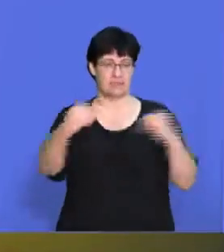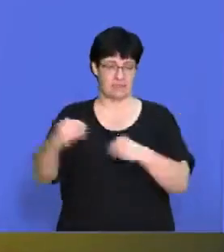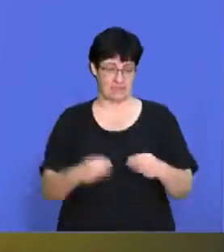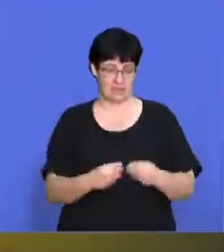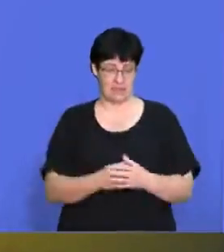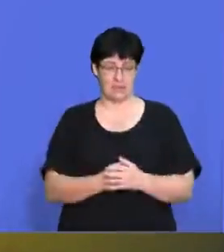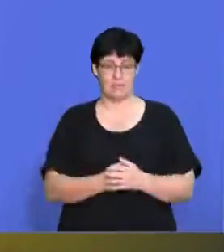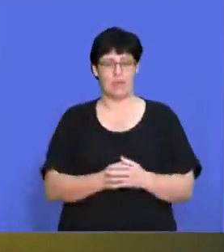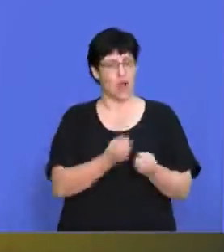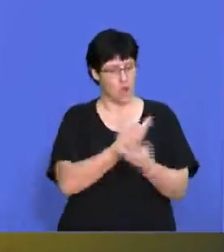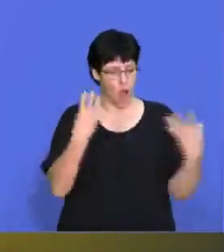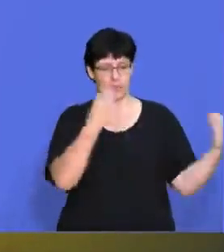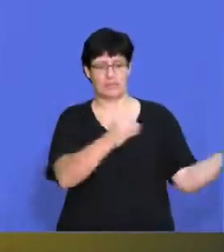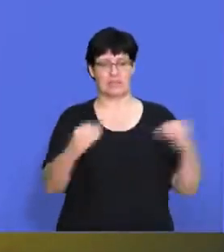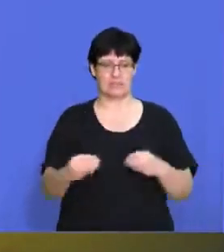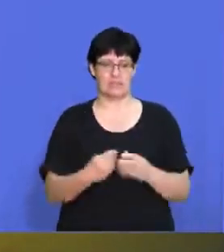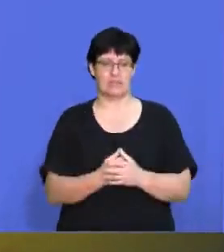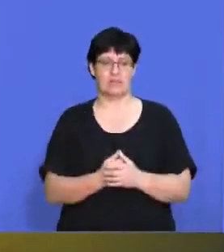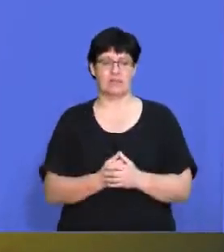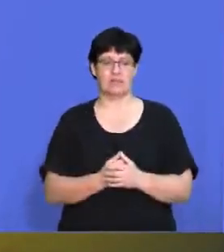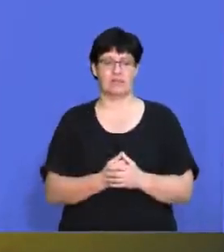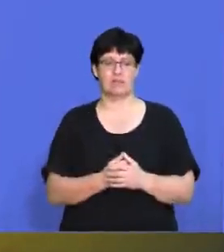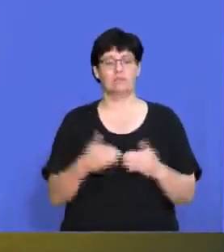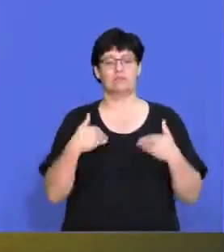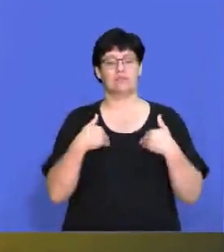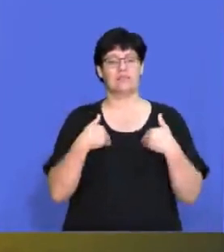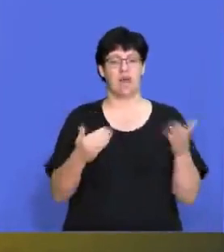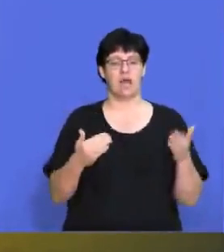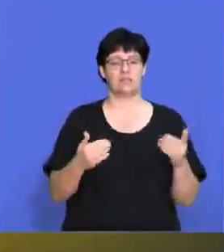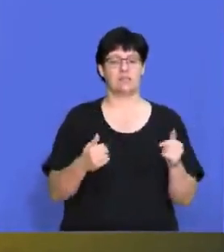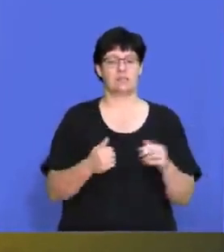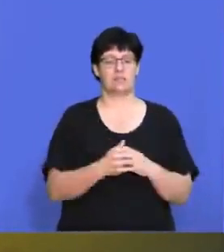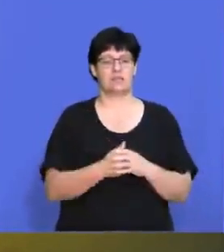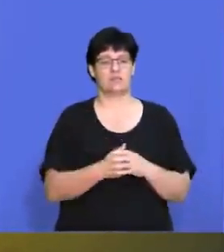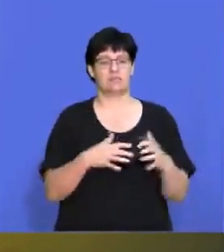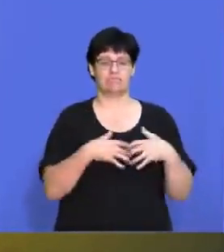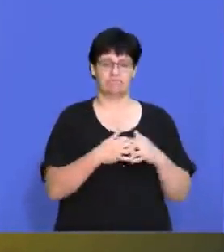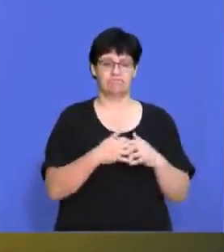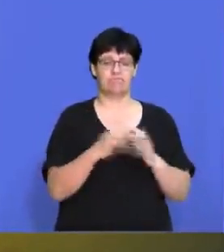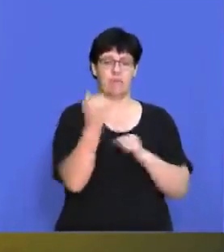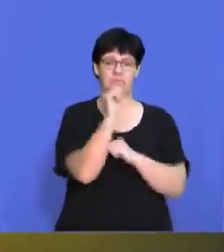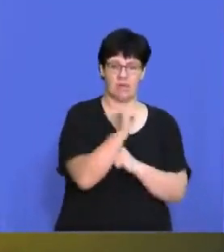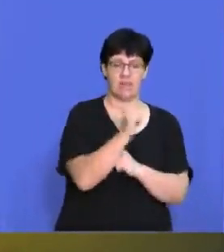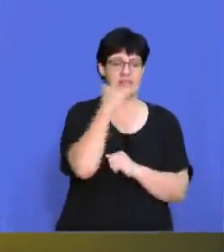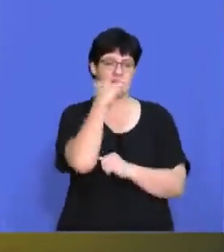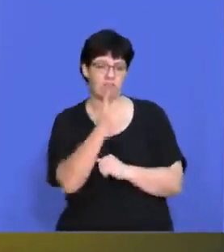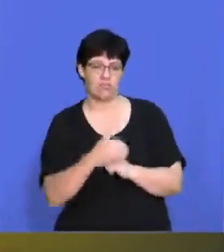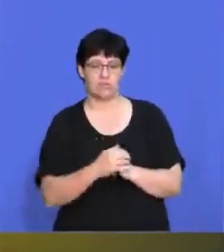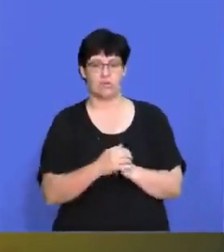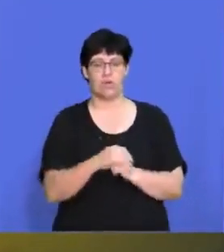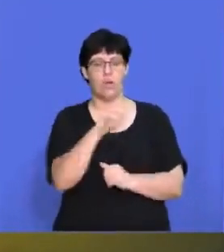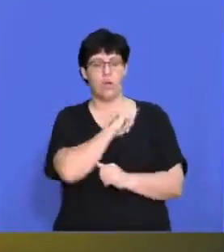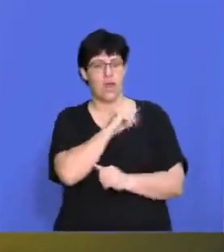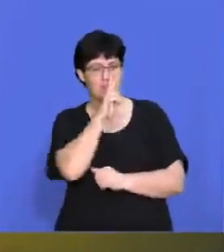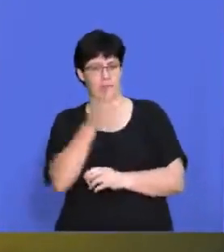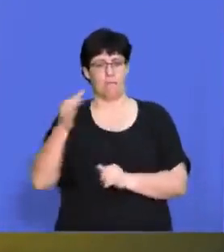lot of companies that have started manufacturing cell phones because they saw how